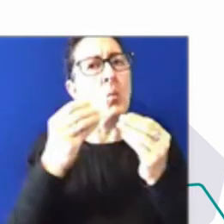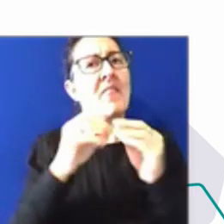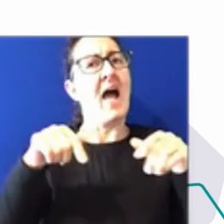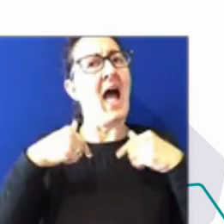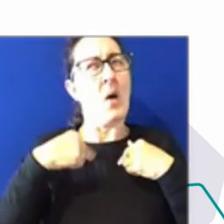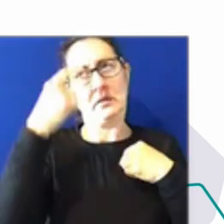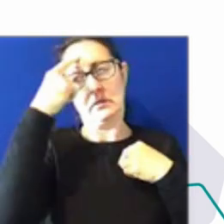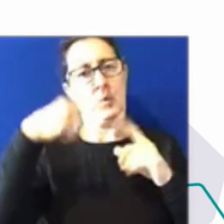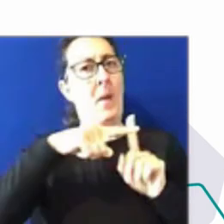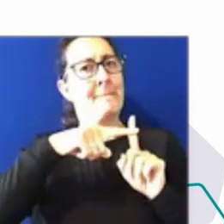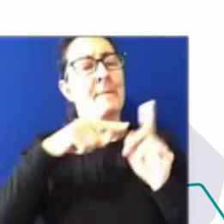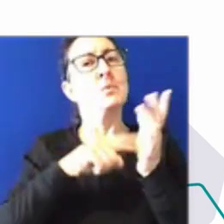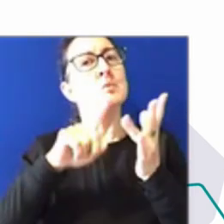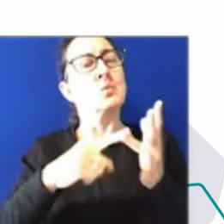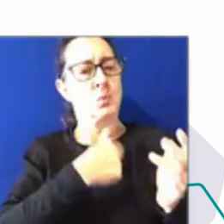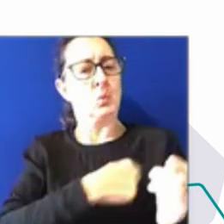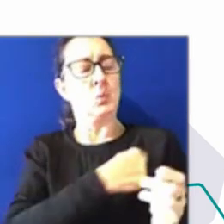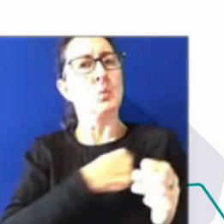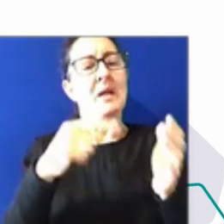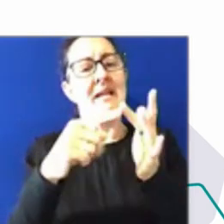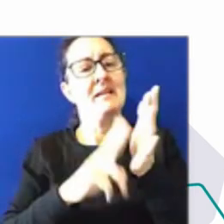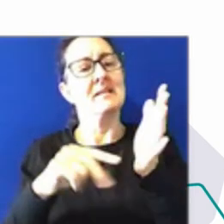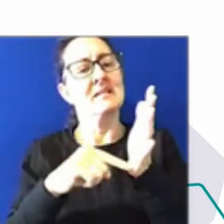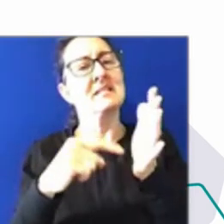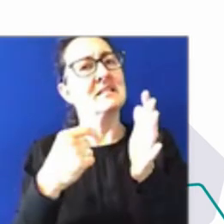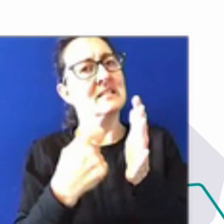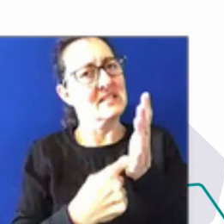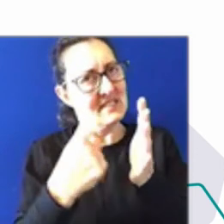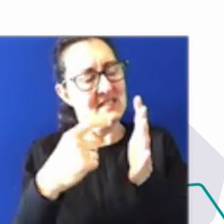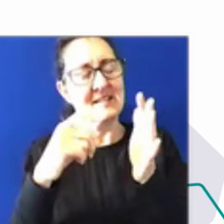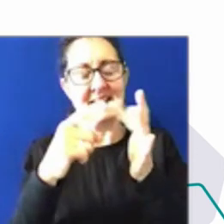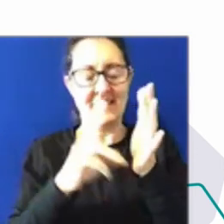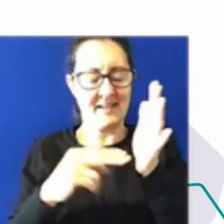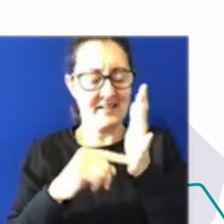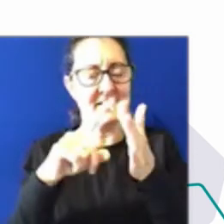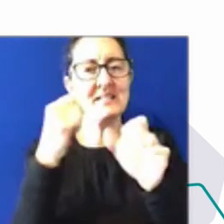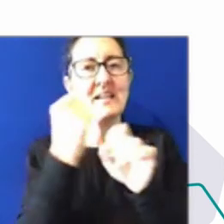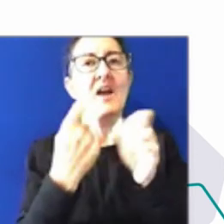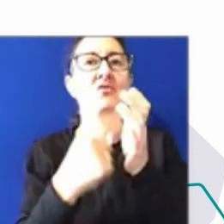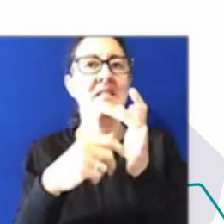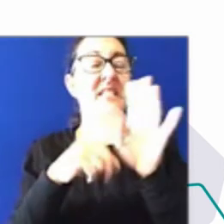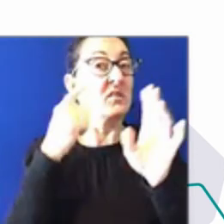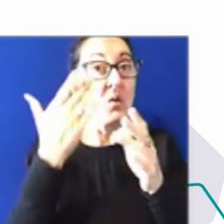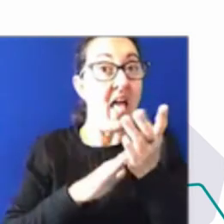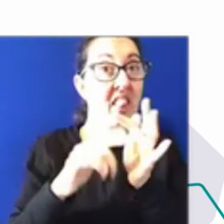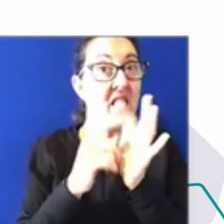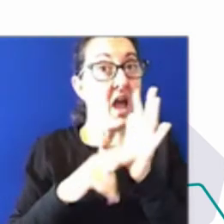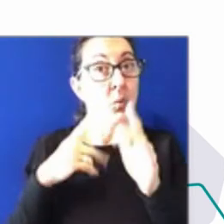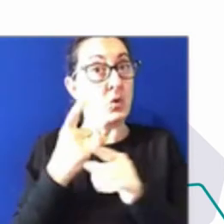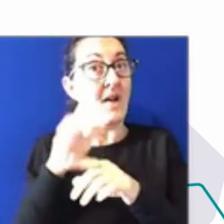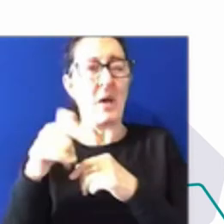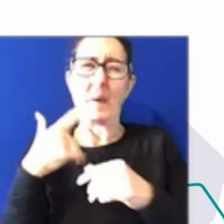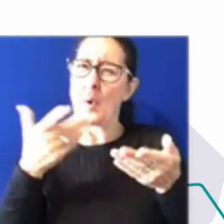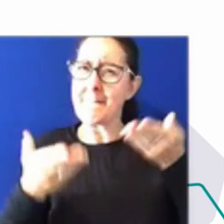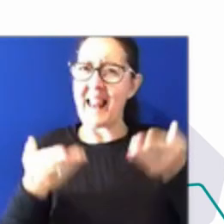we do need to remember that it is about balancing these different imperatives. Thanks, Nat. Look, and it's a great point. The